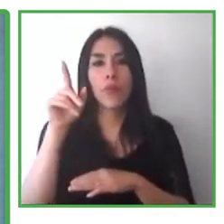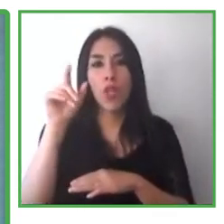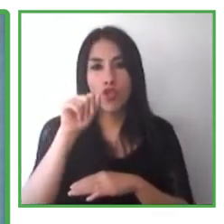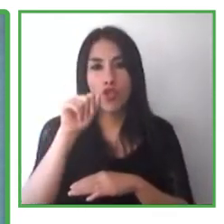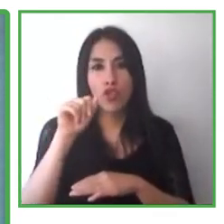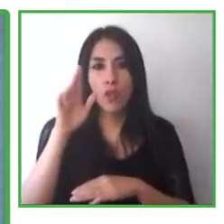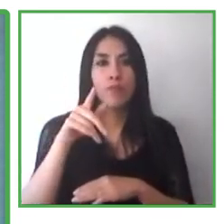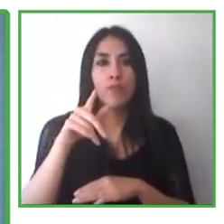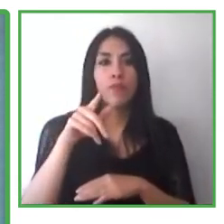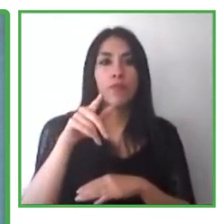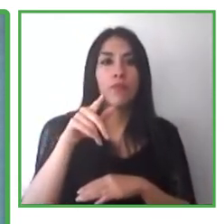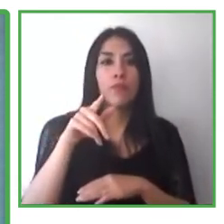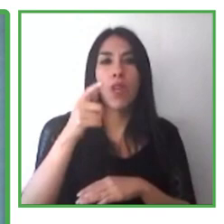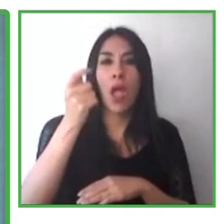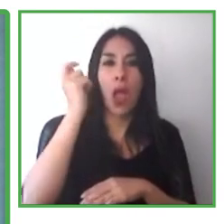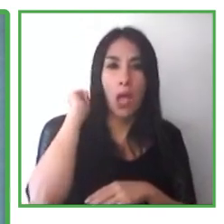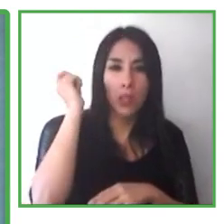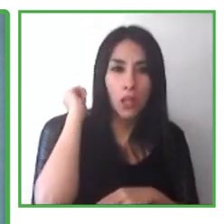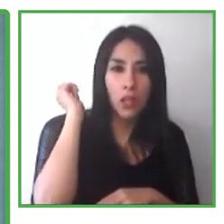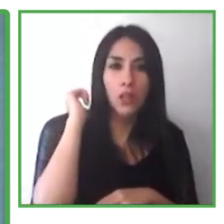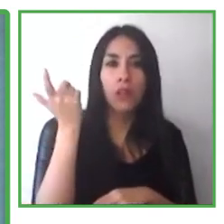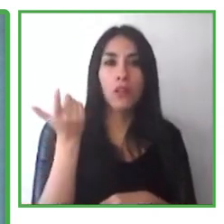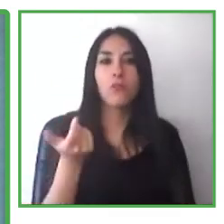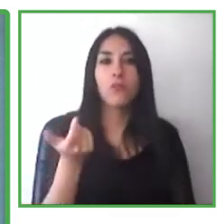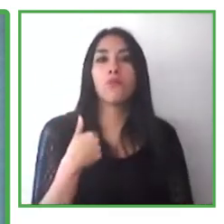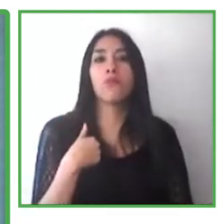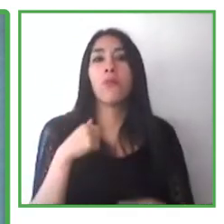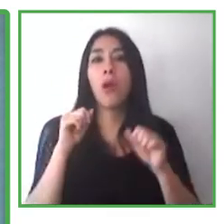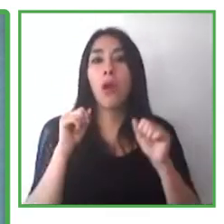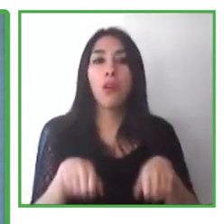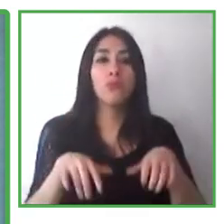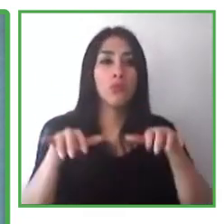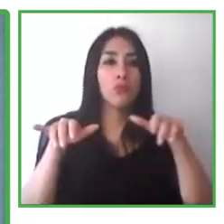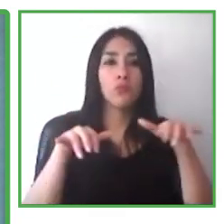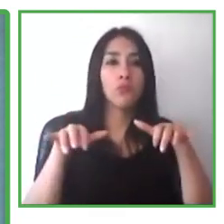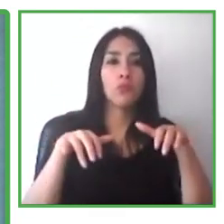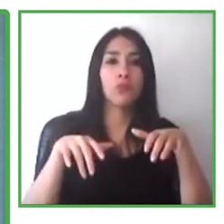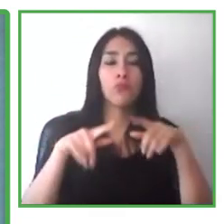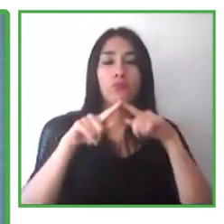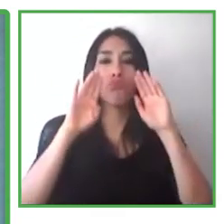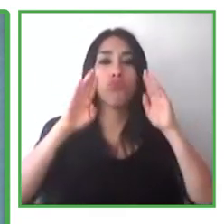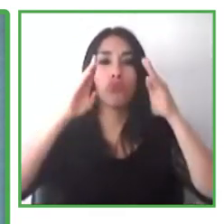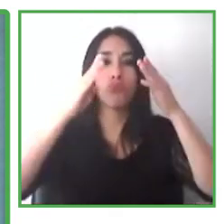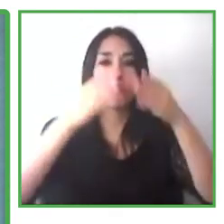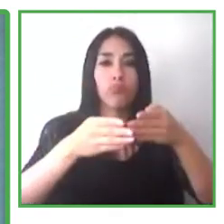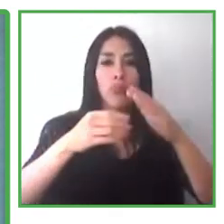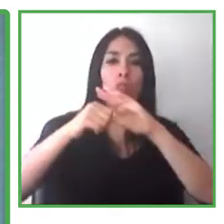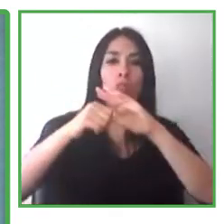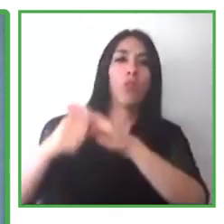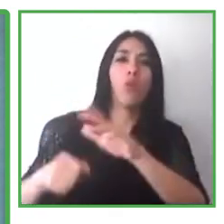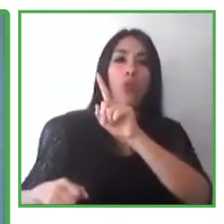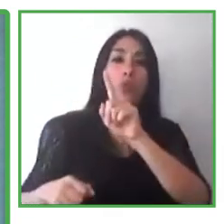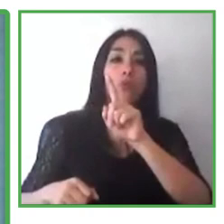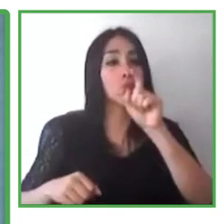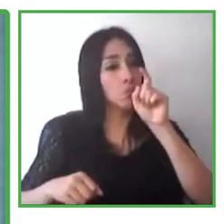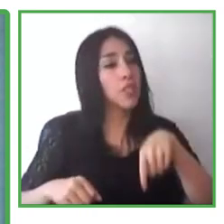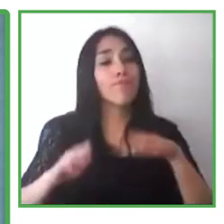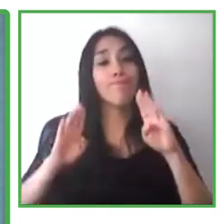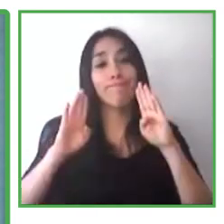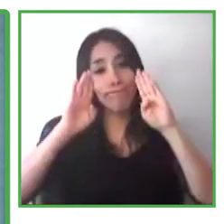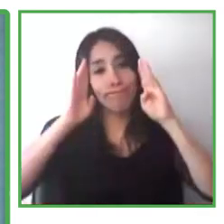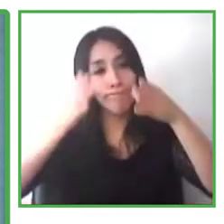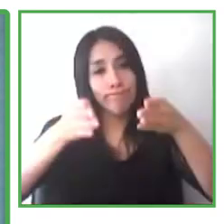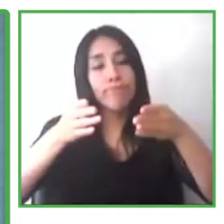so via several actions, for example, yearly, we have a Password Prize for a master thesis